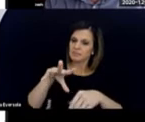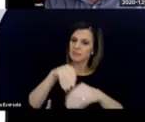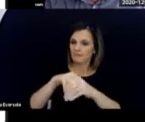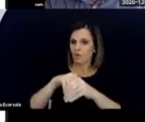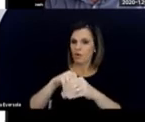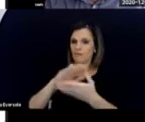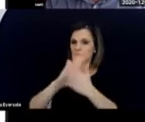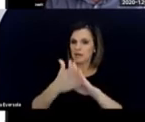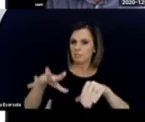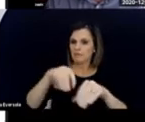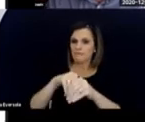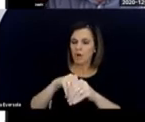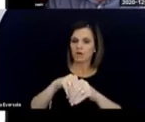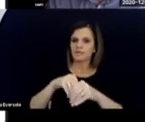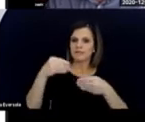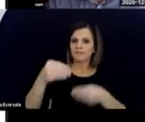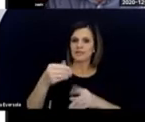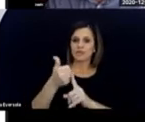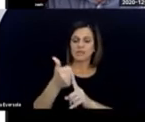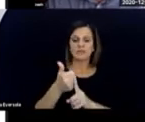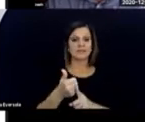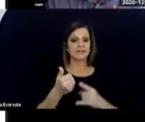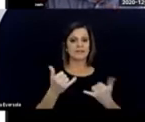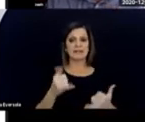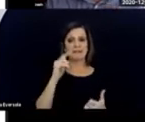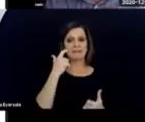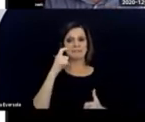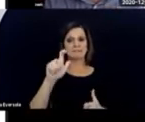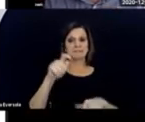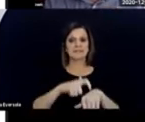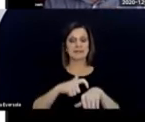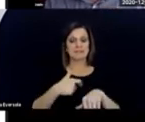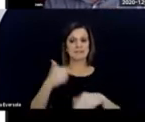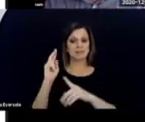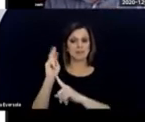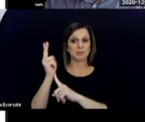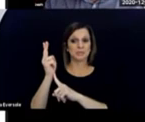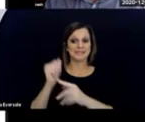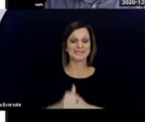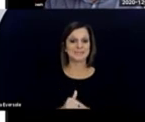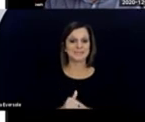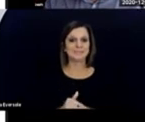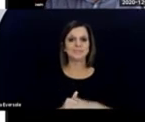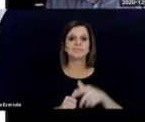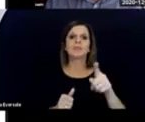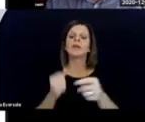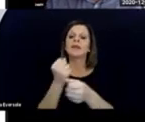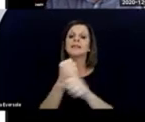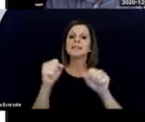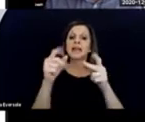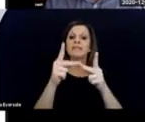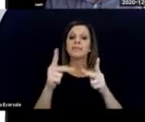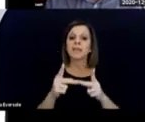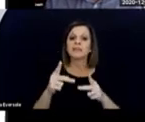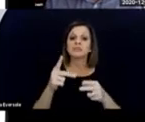got two minutes, a safe place for rest and reorganization of the body.